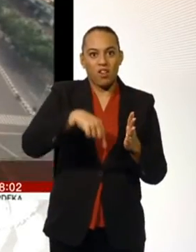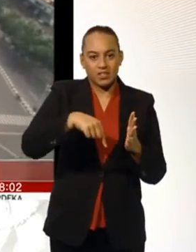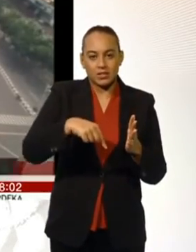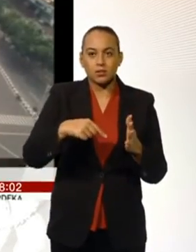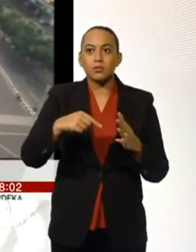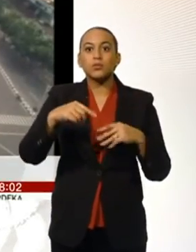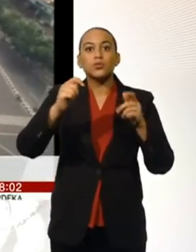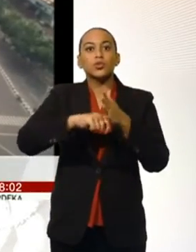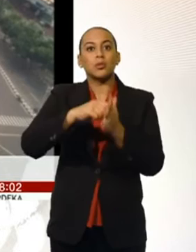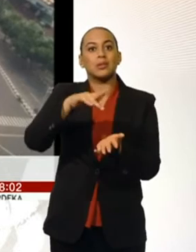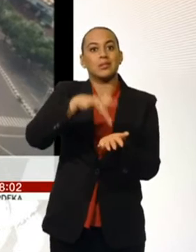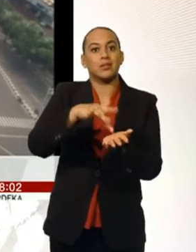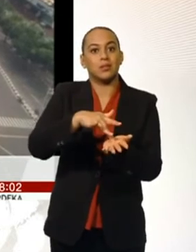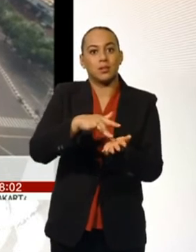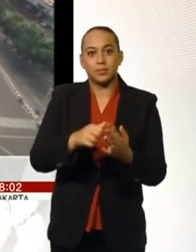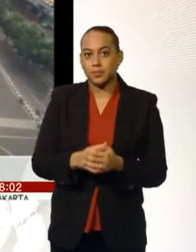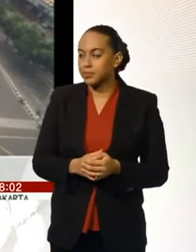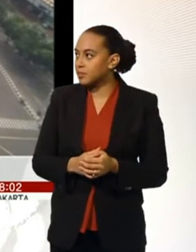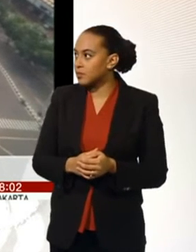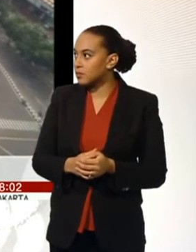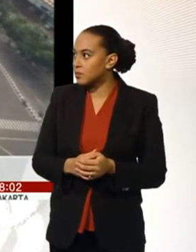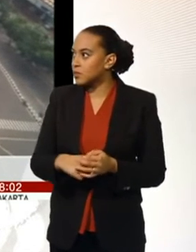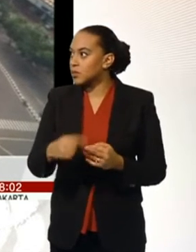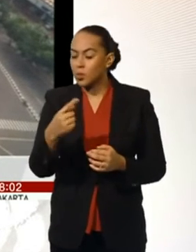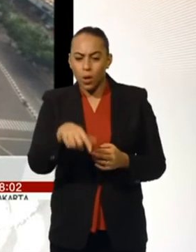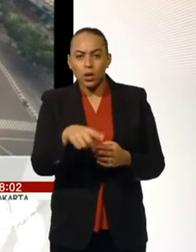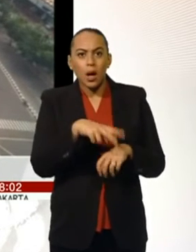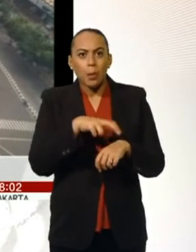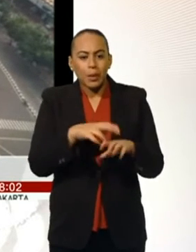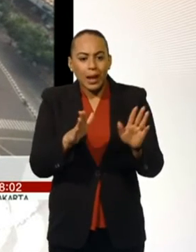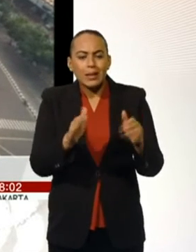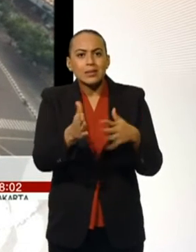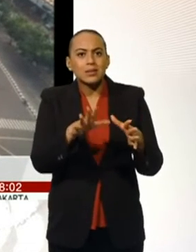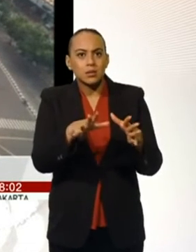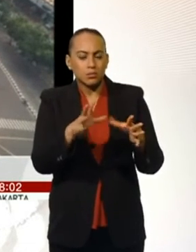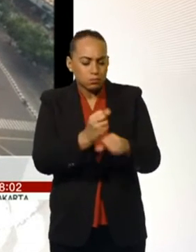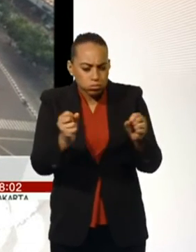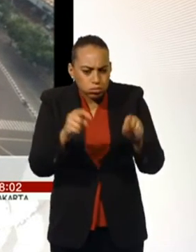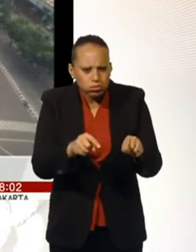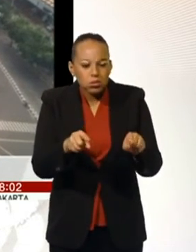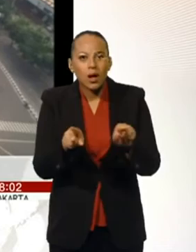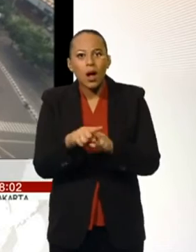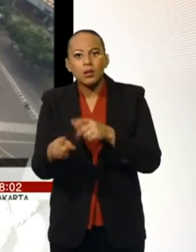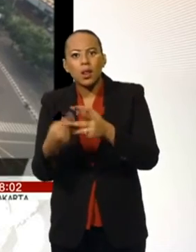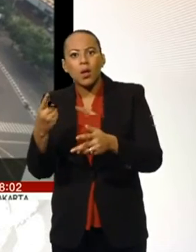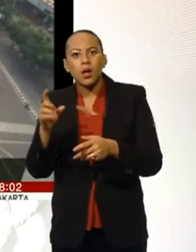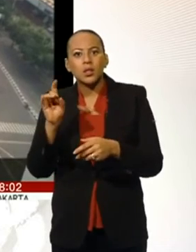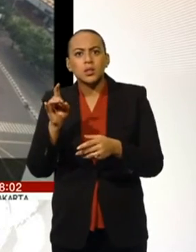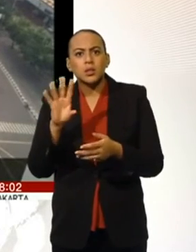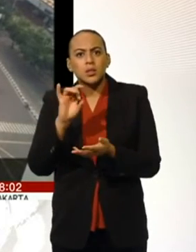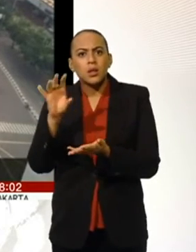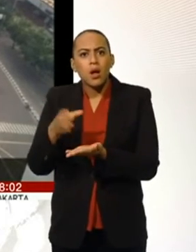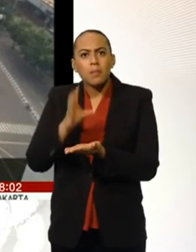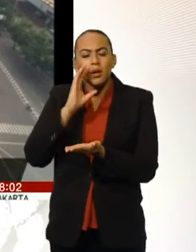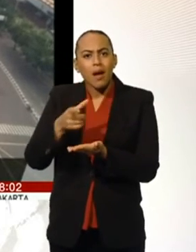small police post at the intersection, and the other seems to have hit a Starbucks cafe. And the impact from